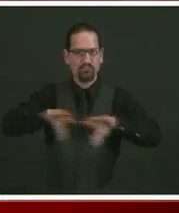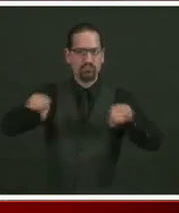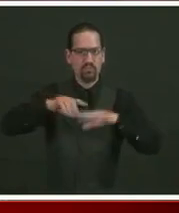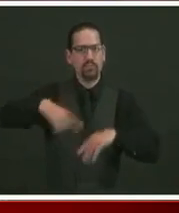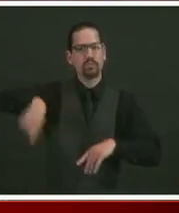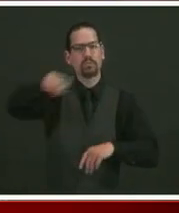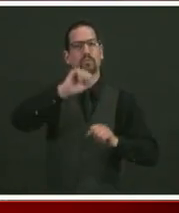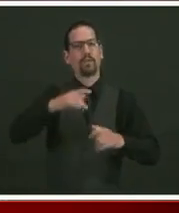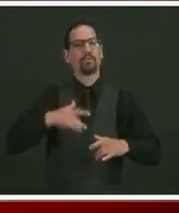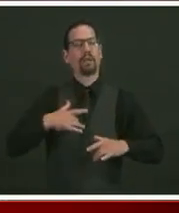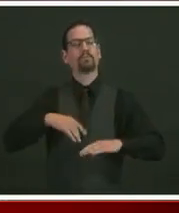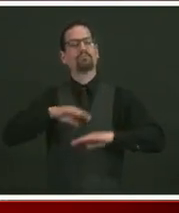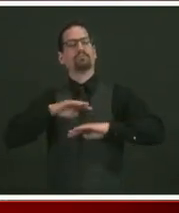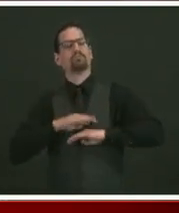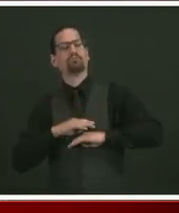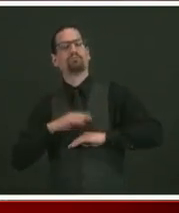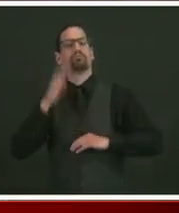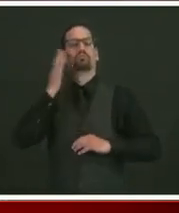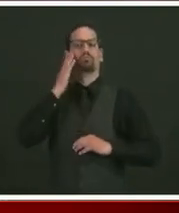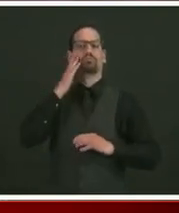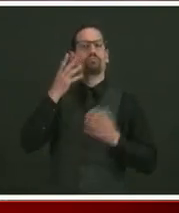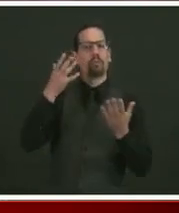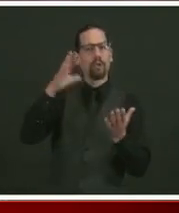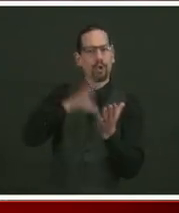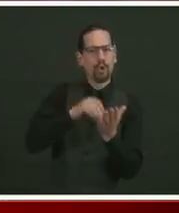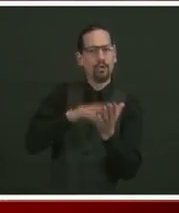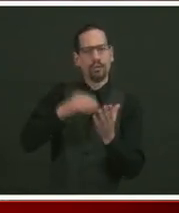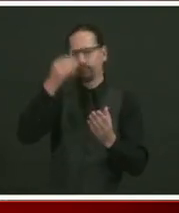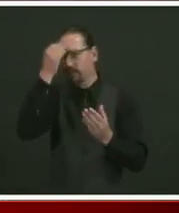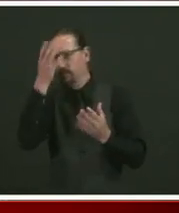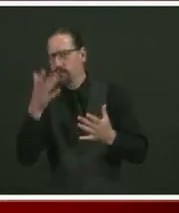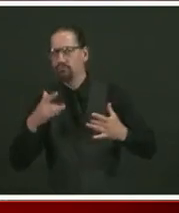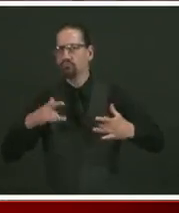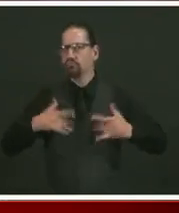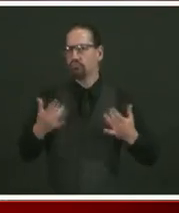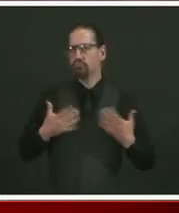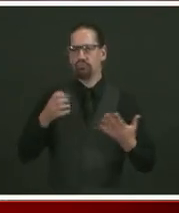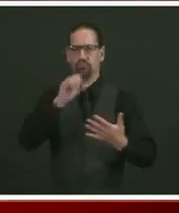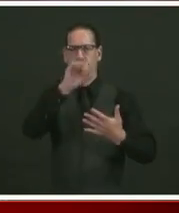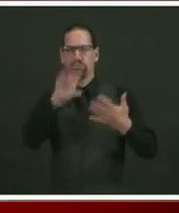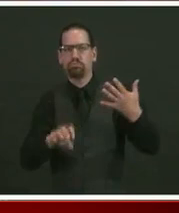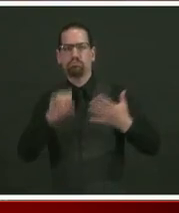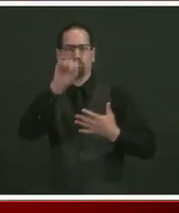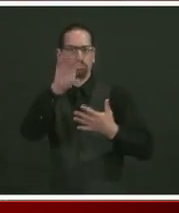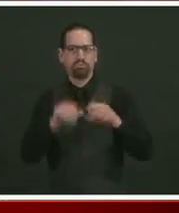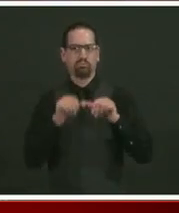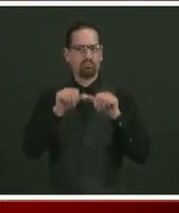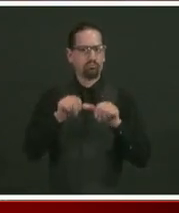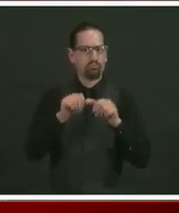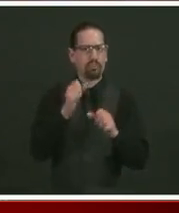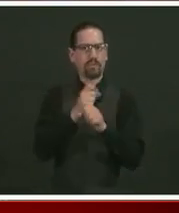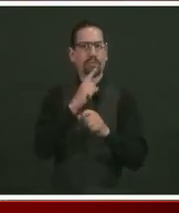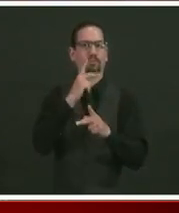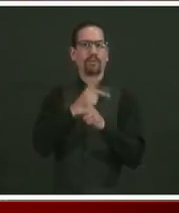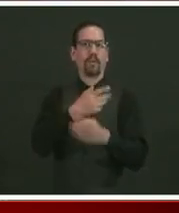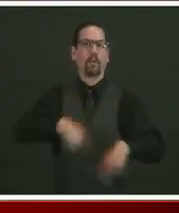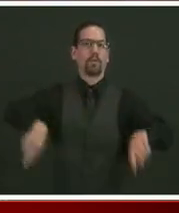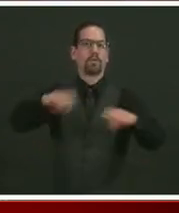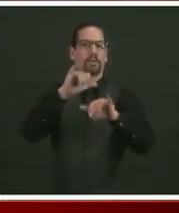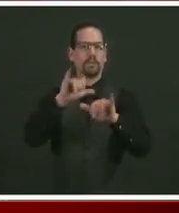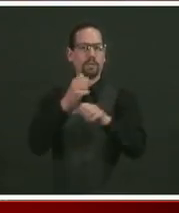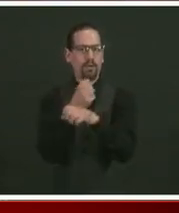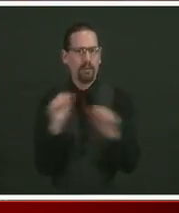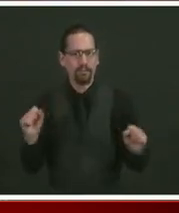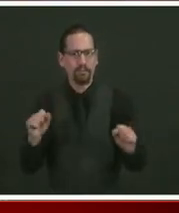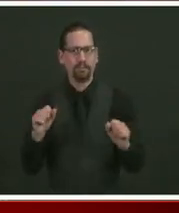and learn everything there is to learn around how you can keep yourselves and your family safe, how you can reopen your business,